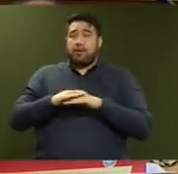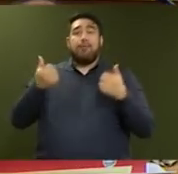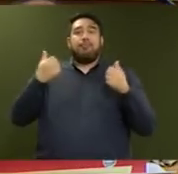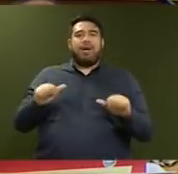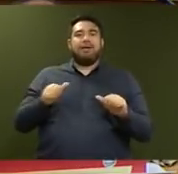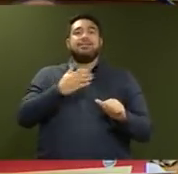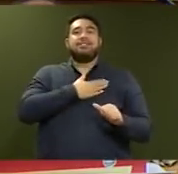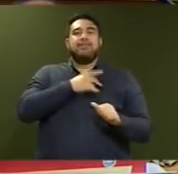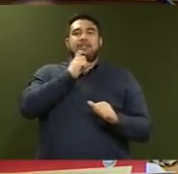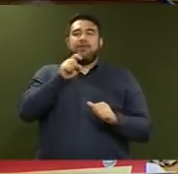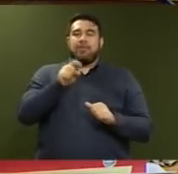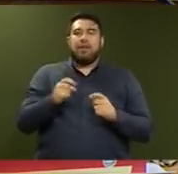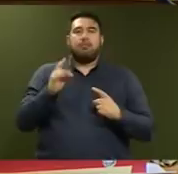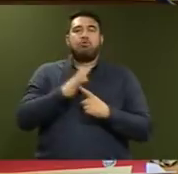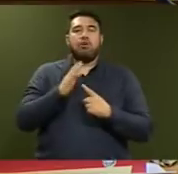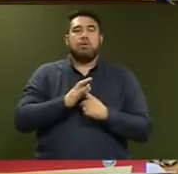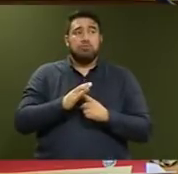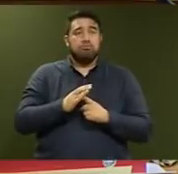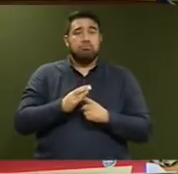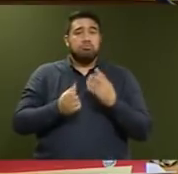was the priority. That was achieved.